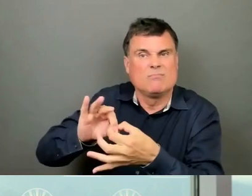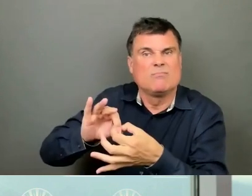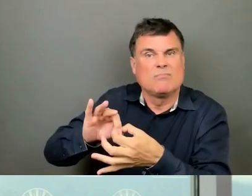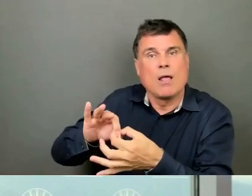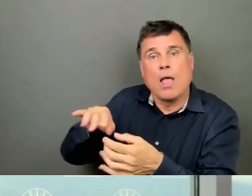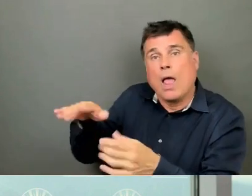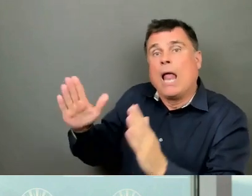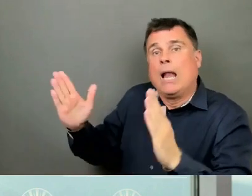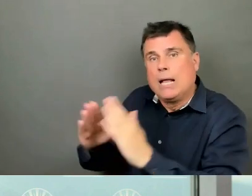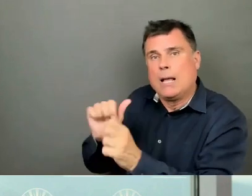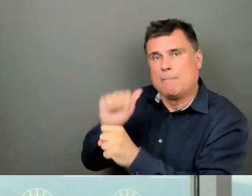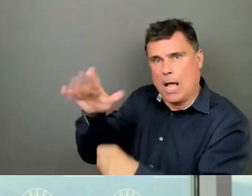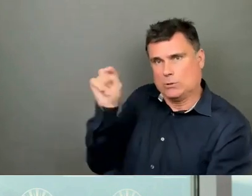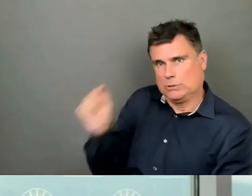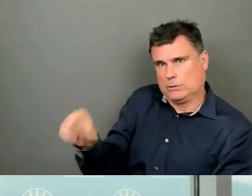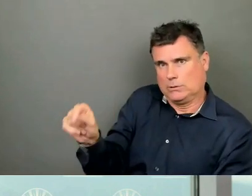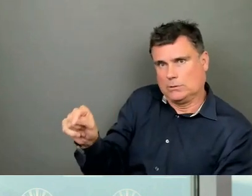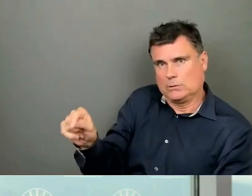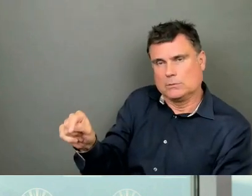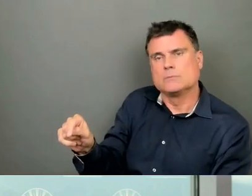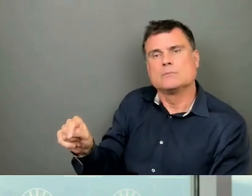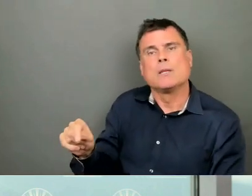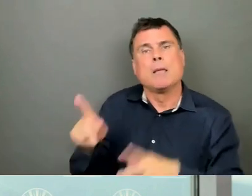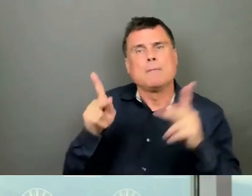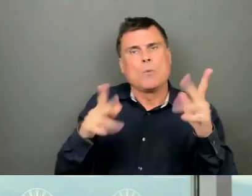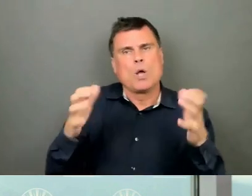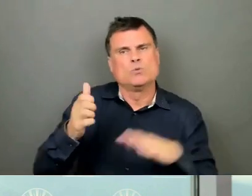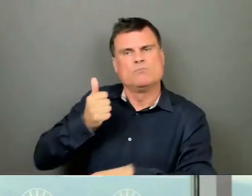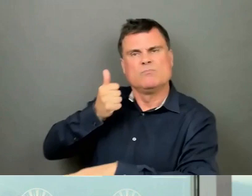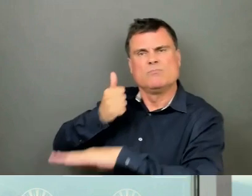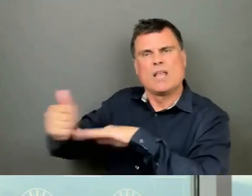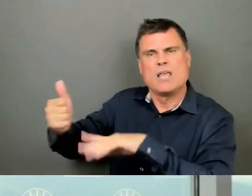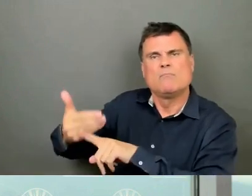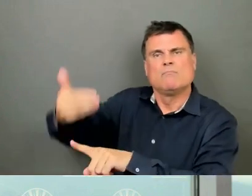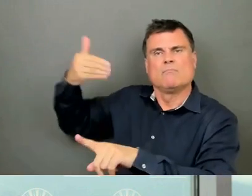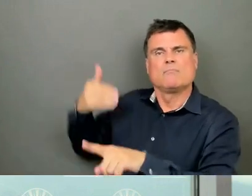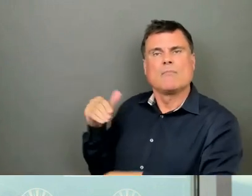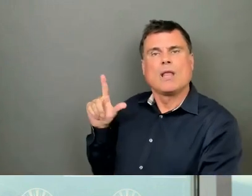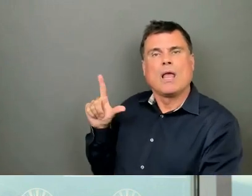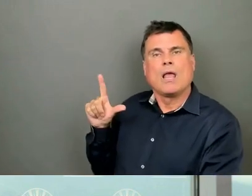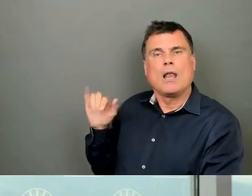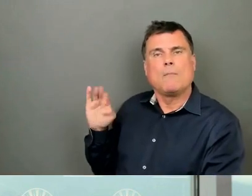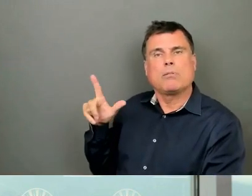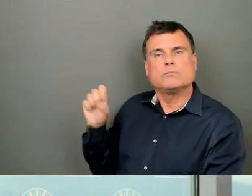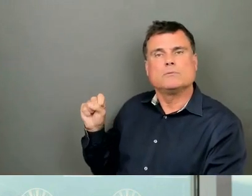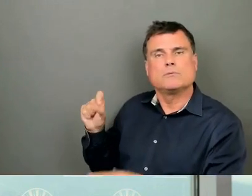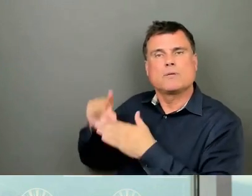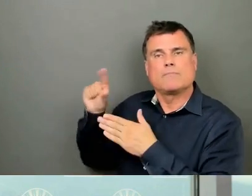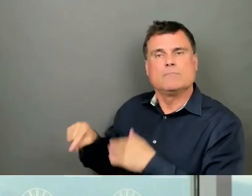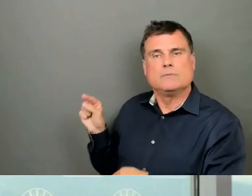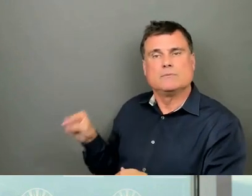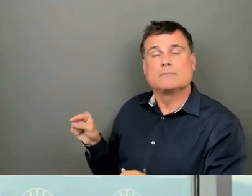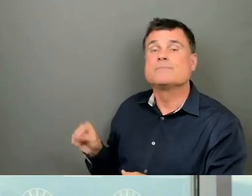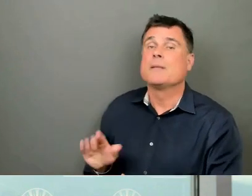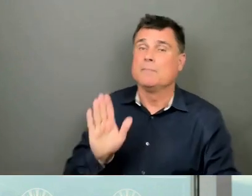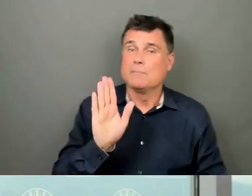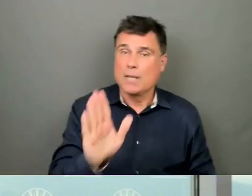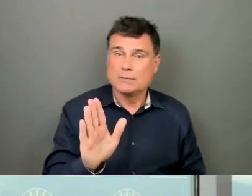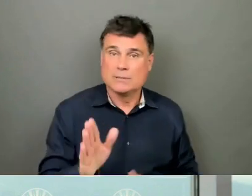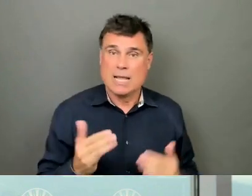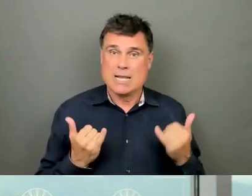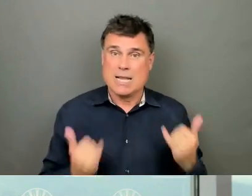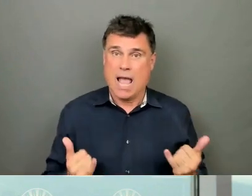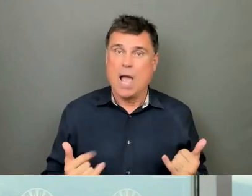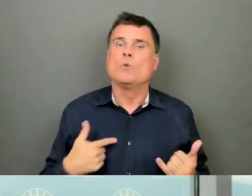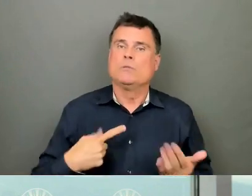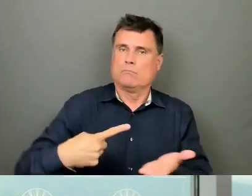accountability for the decisions made by the previous government. And we'll do our best to provide that. But in the case of this particular project that's in front